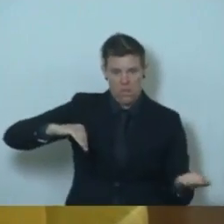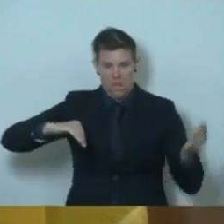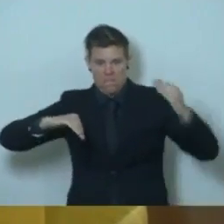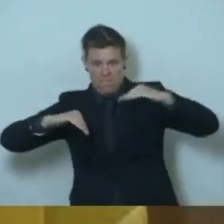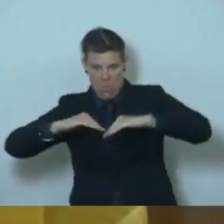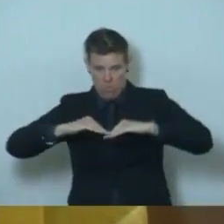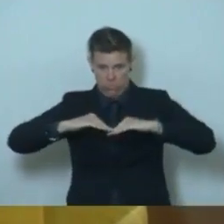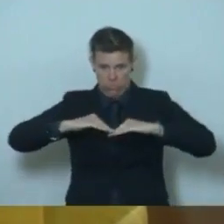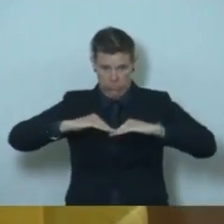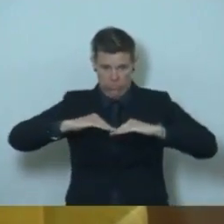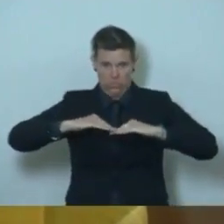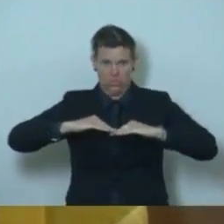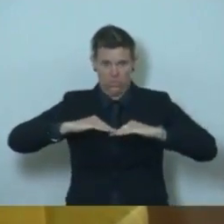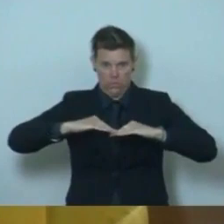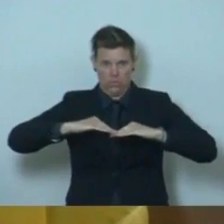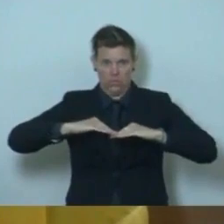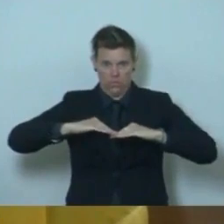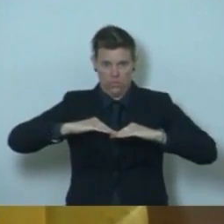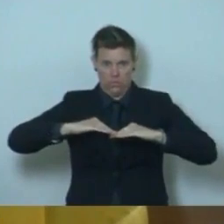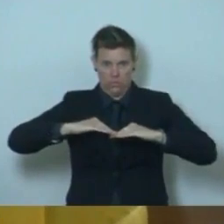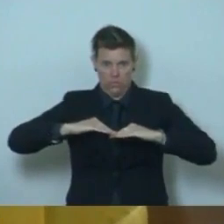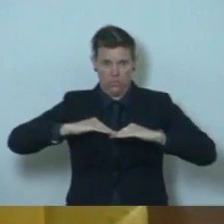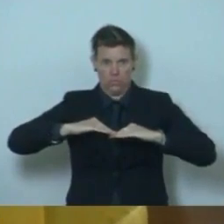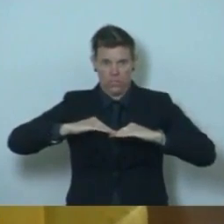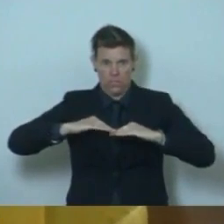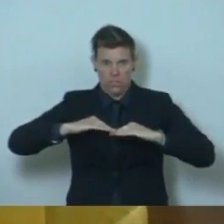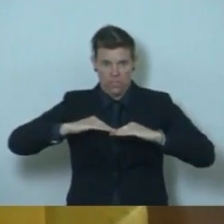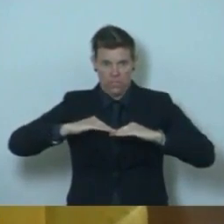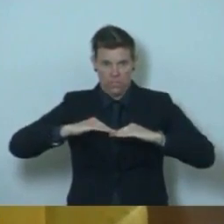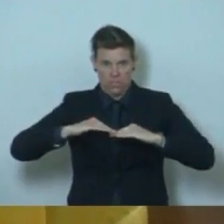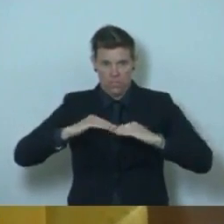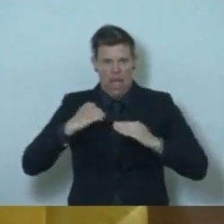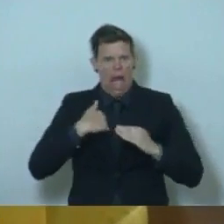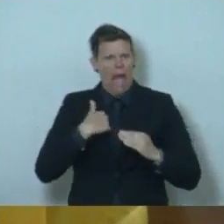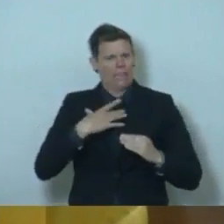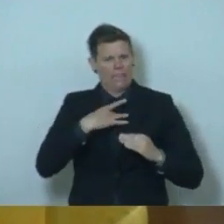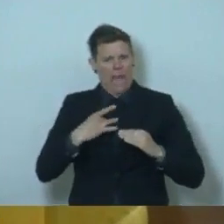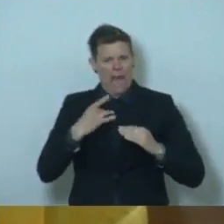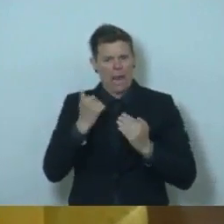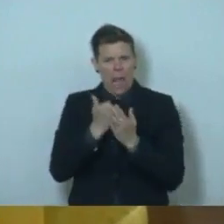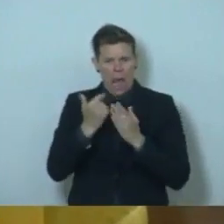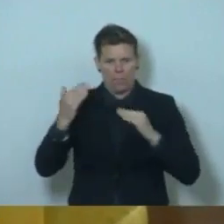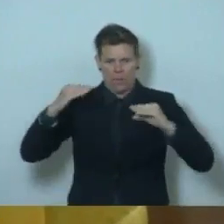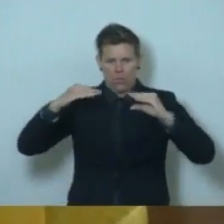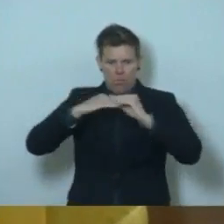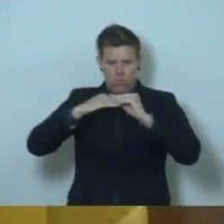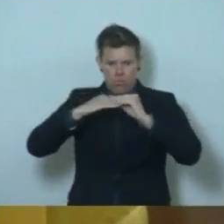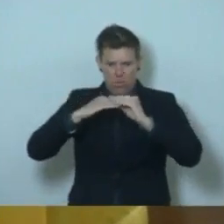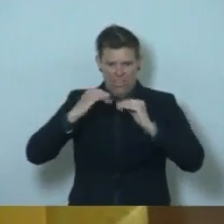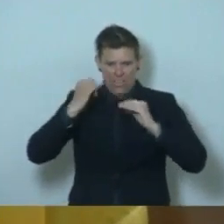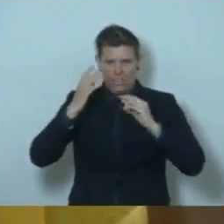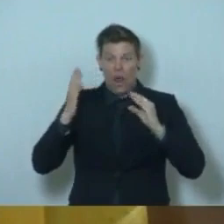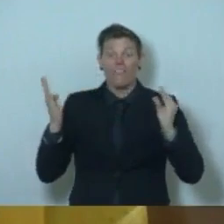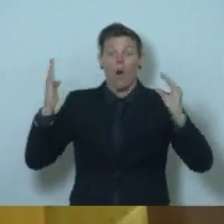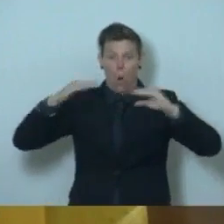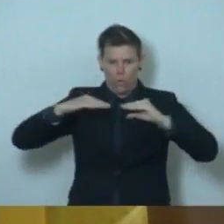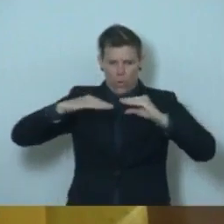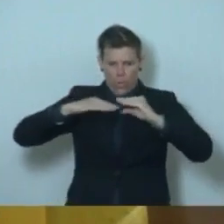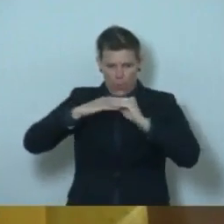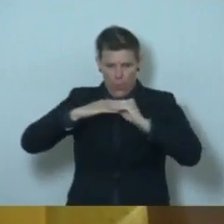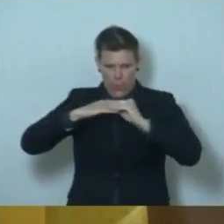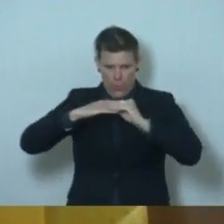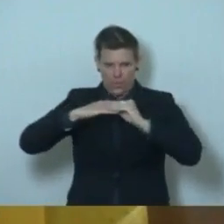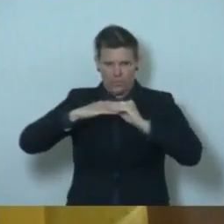to the middle, and this helps, I think, keep it on and snug. I tuck, not necessary,